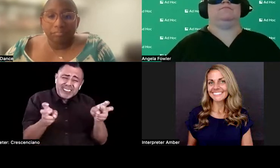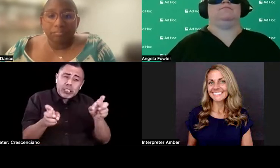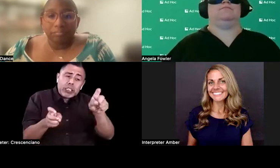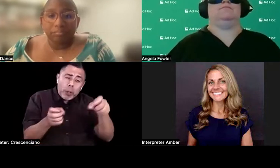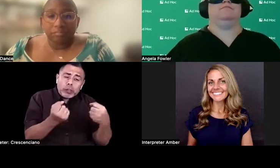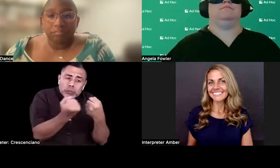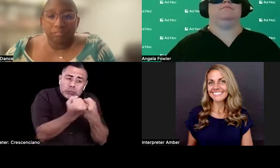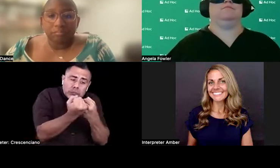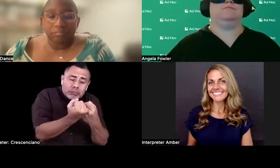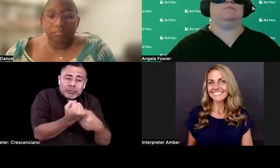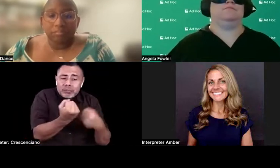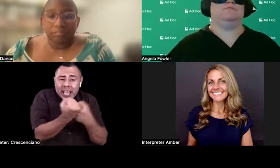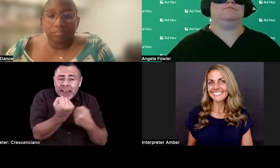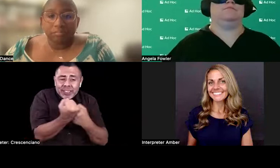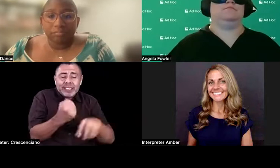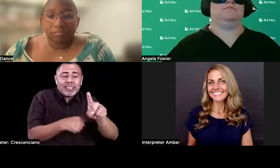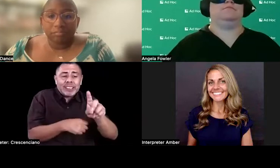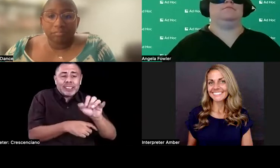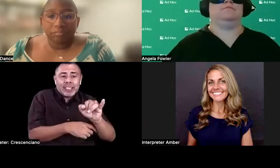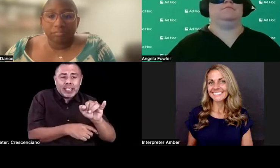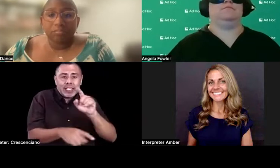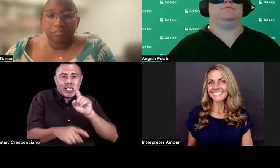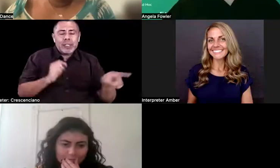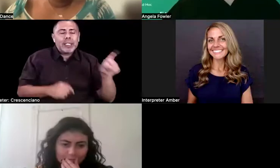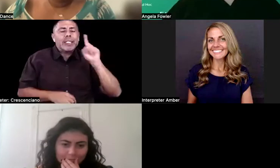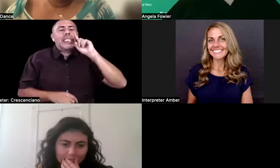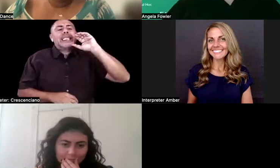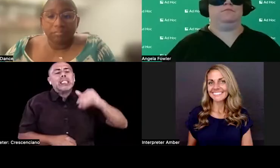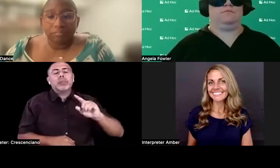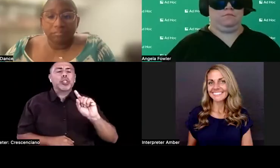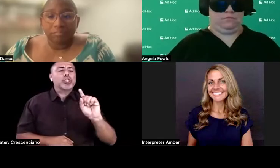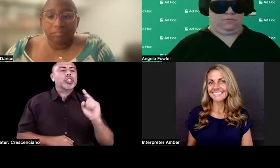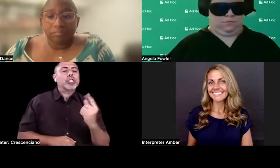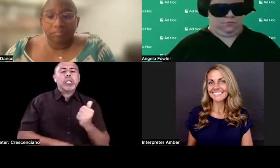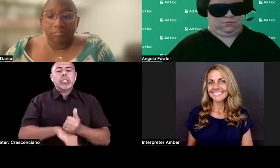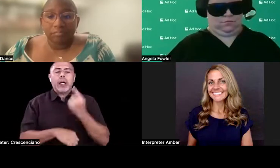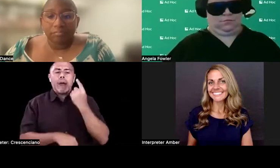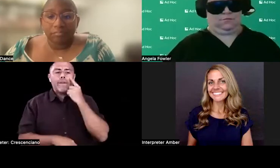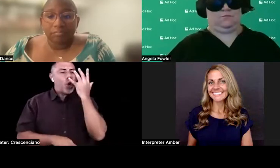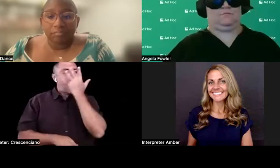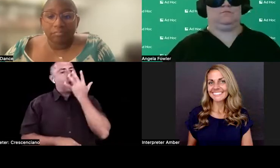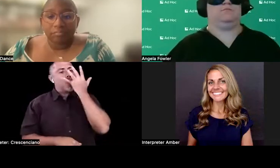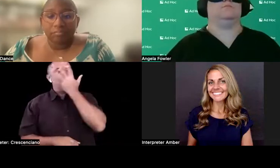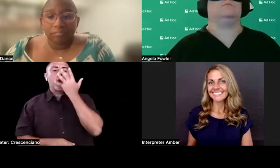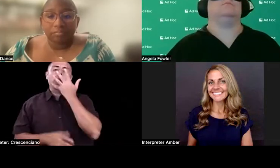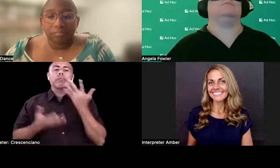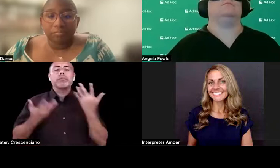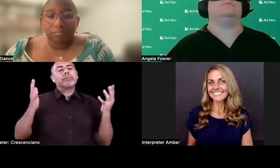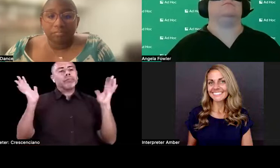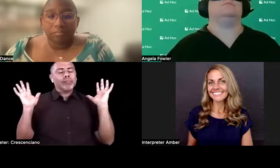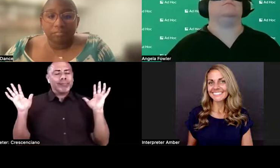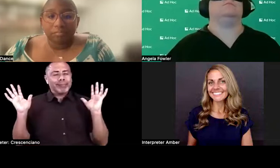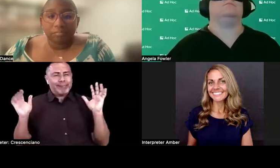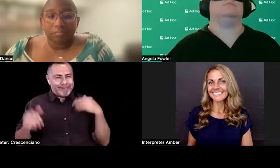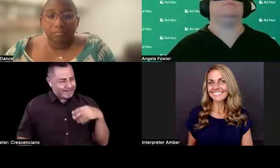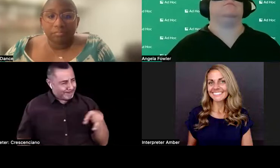And so it very, it seems very optics driven. Um, and I, I have, I have felt like